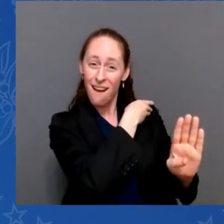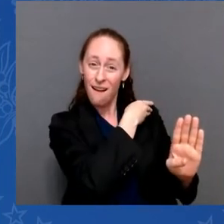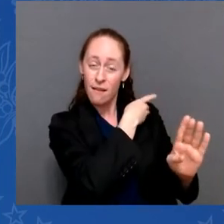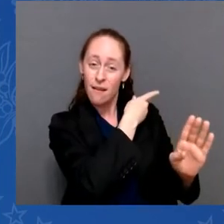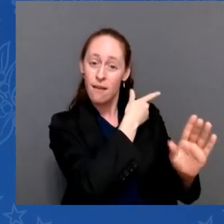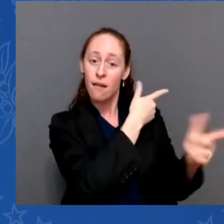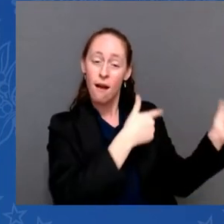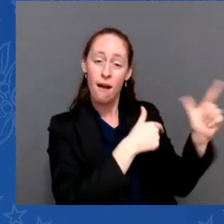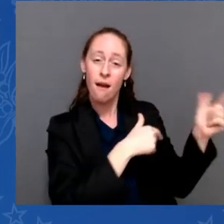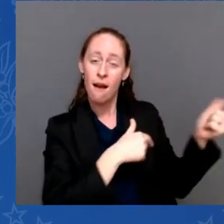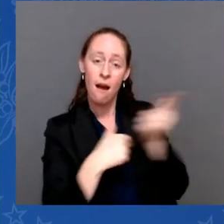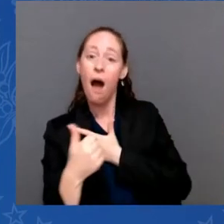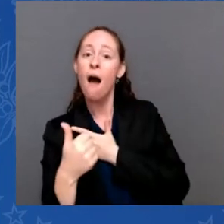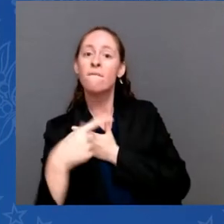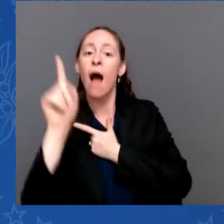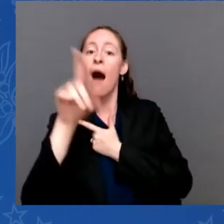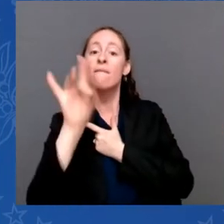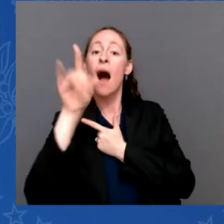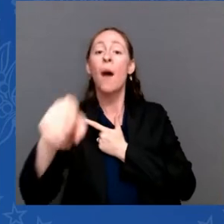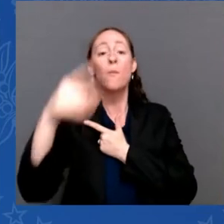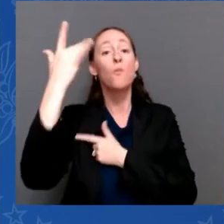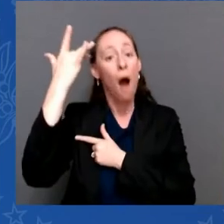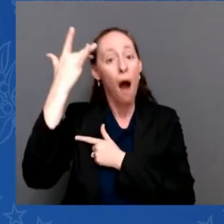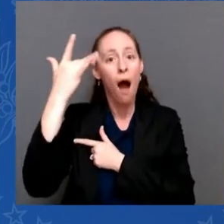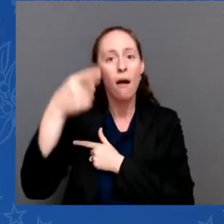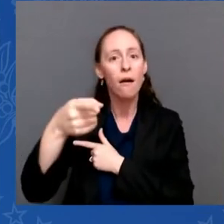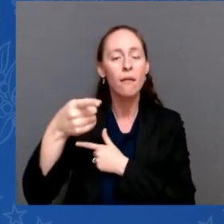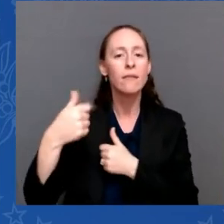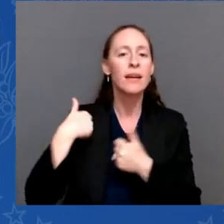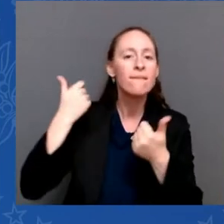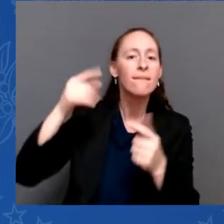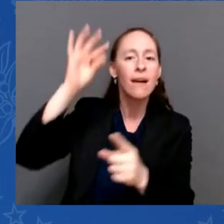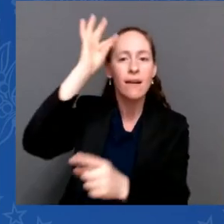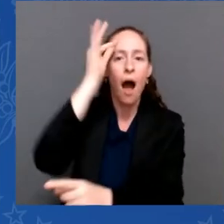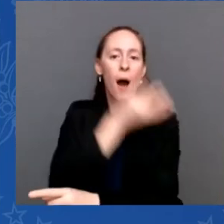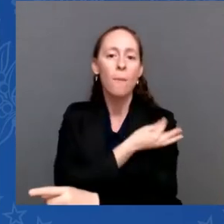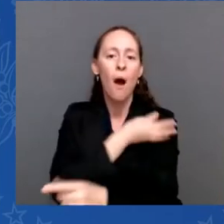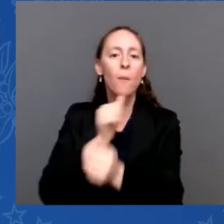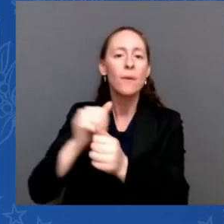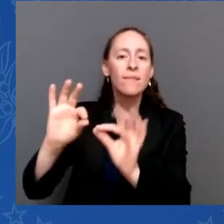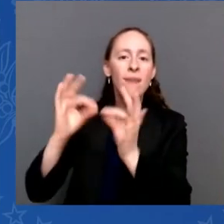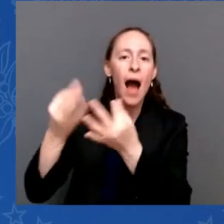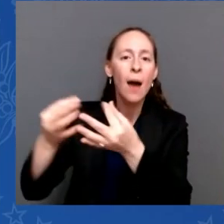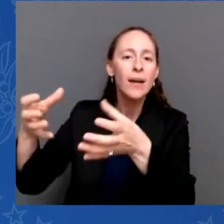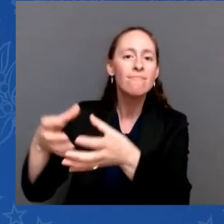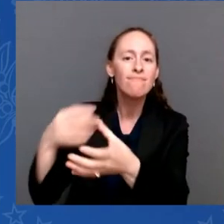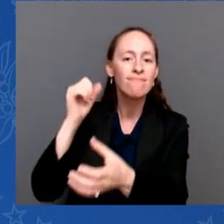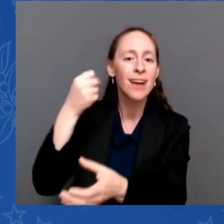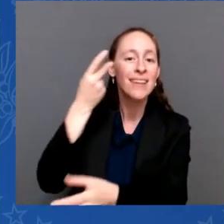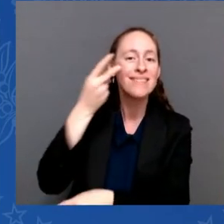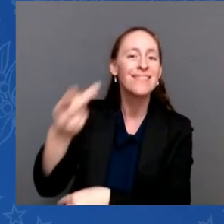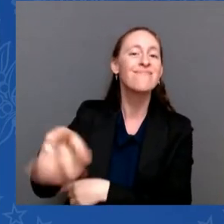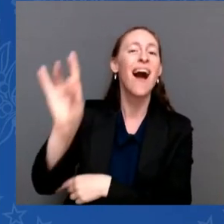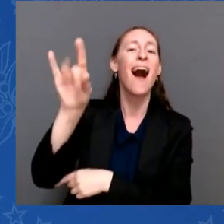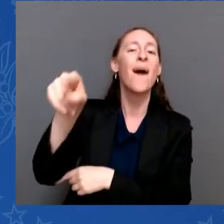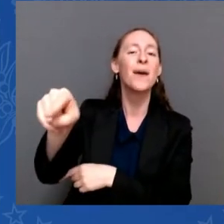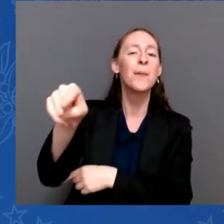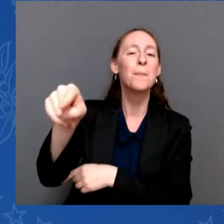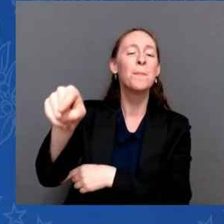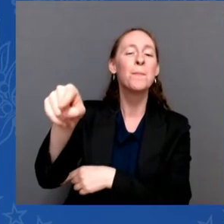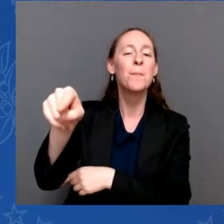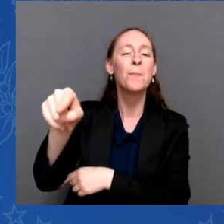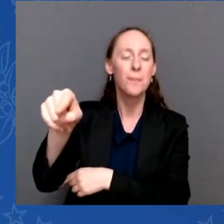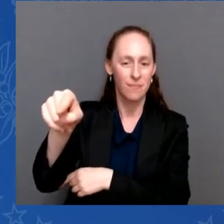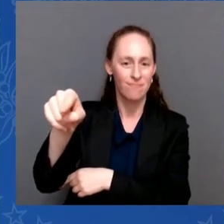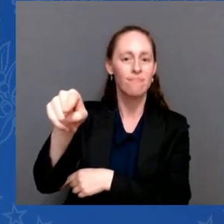After carefully considering the clear and convincing evidence of his location, I authorized a precision strike that would